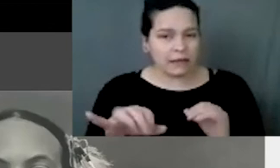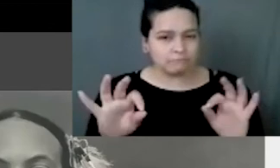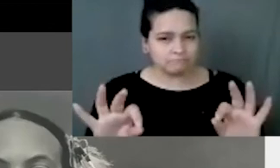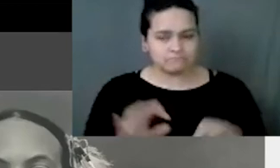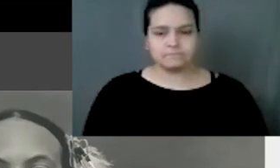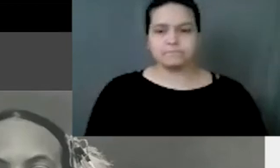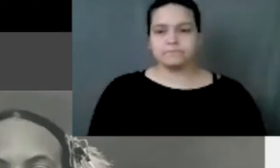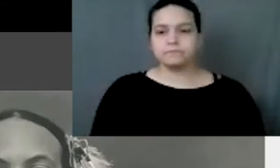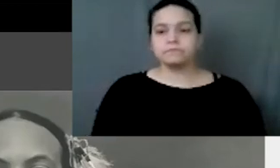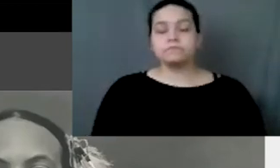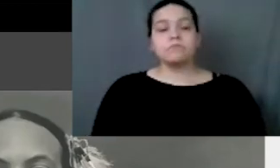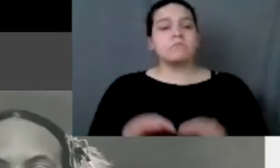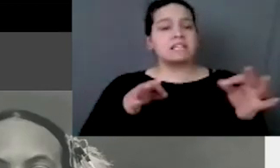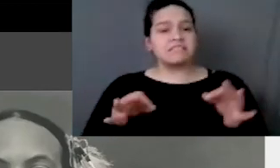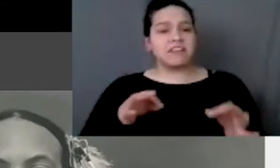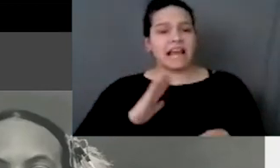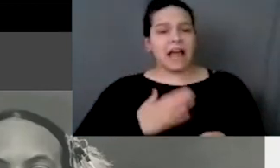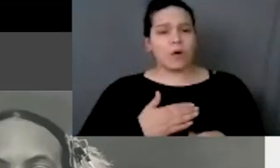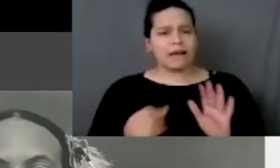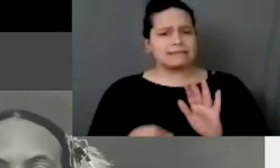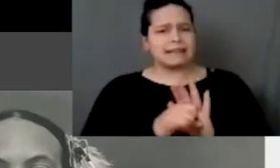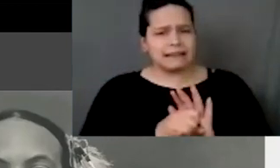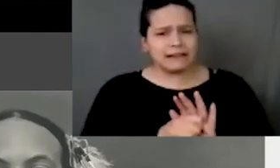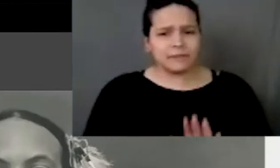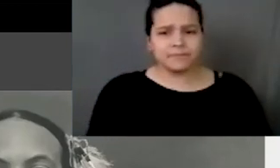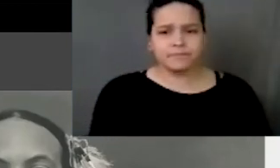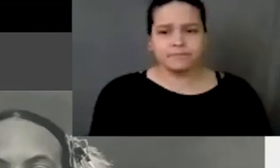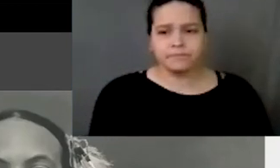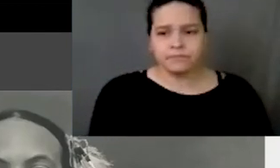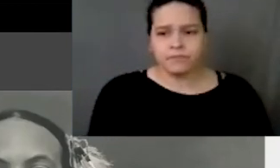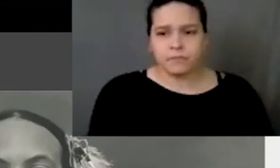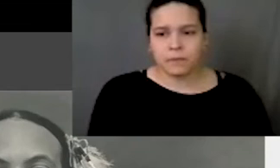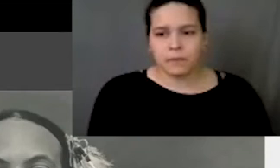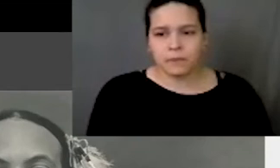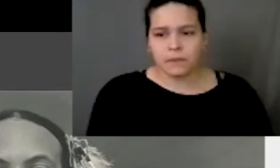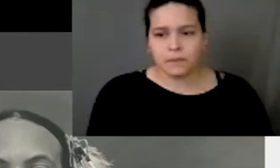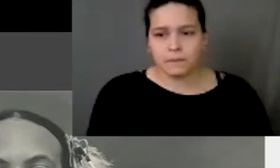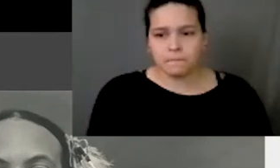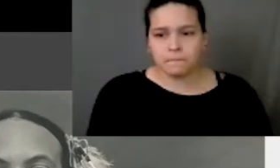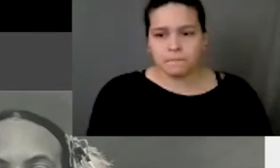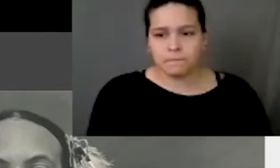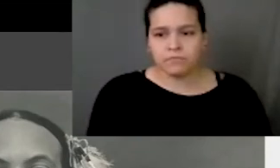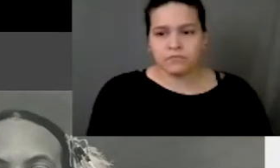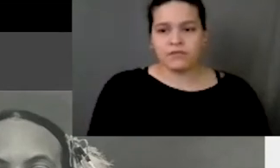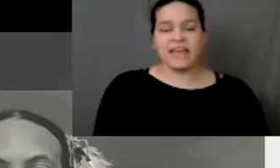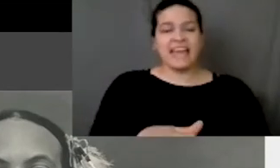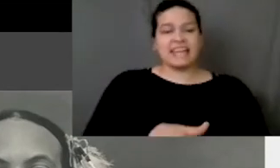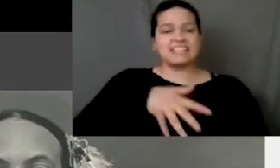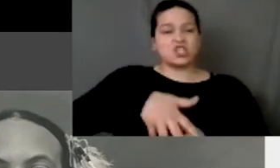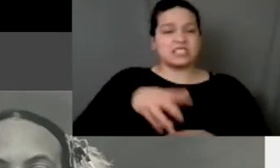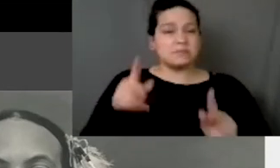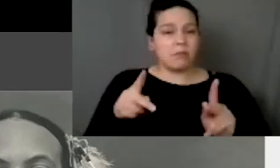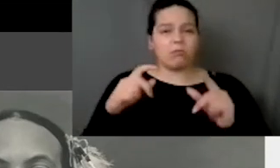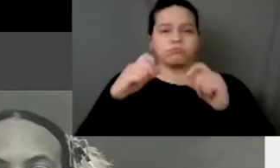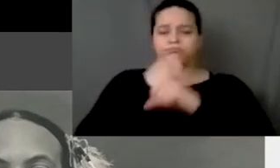So defining our identity. Indigenous people are often having to fight just to be